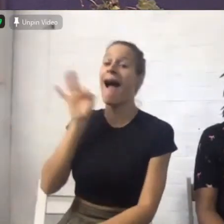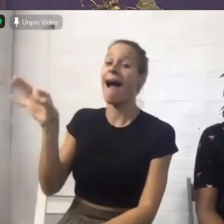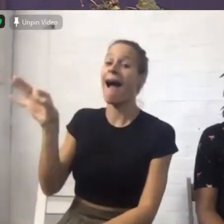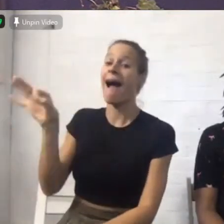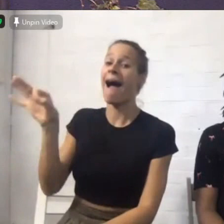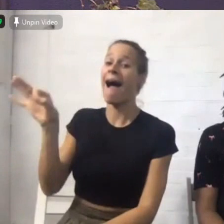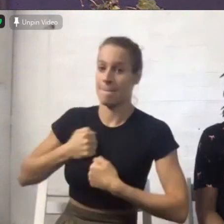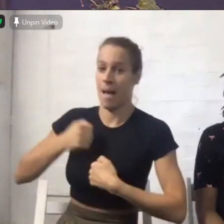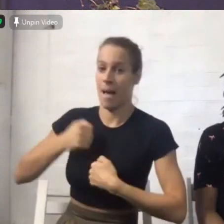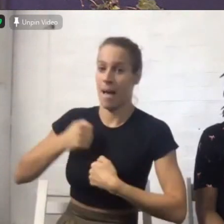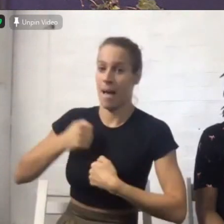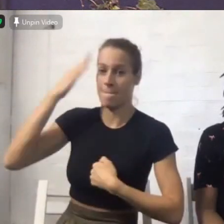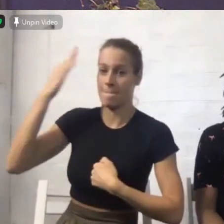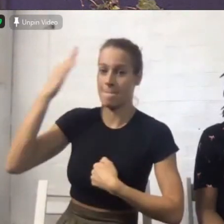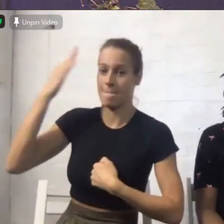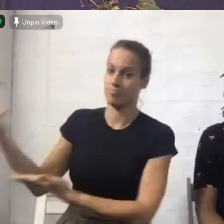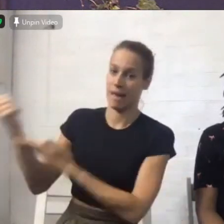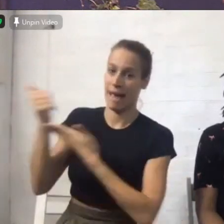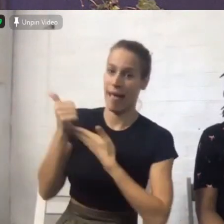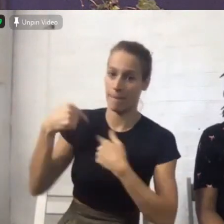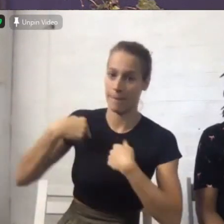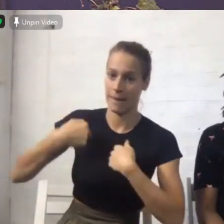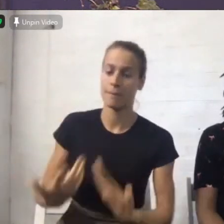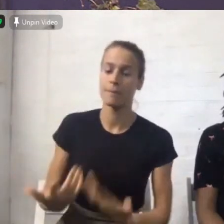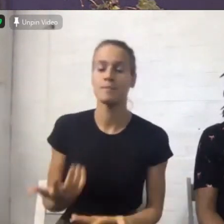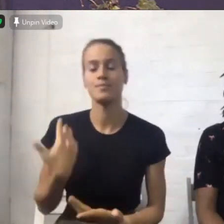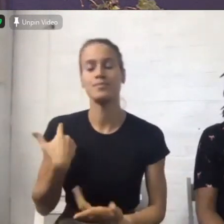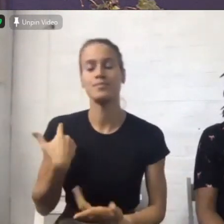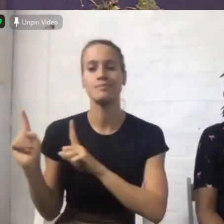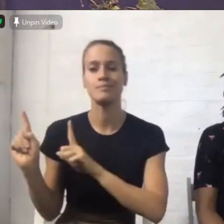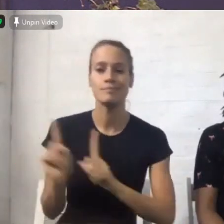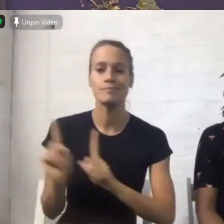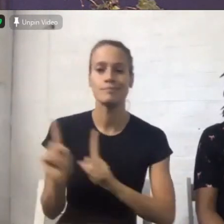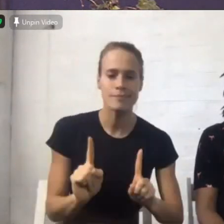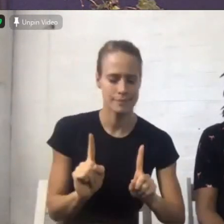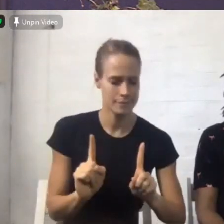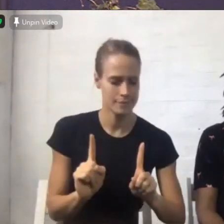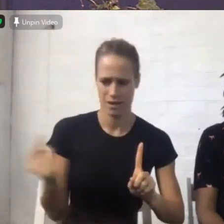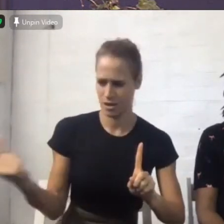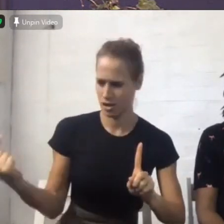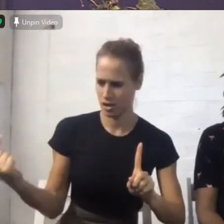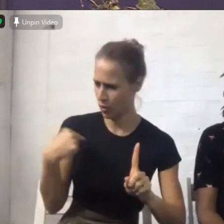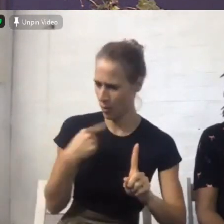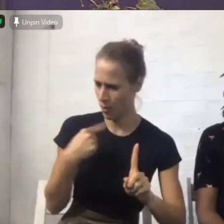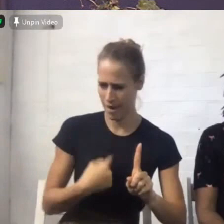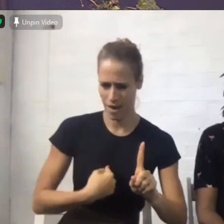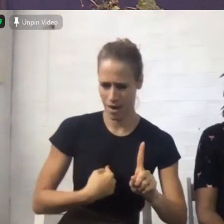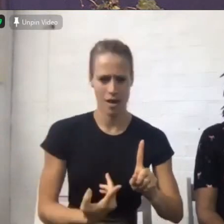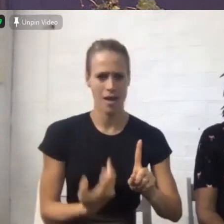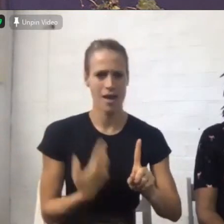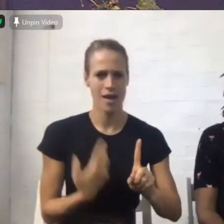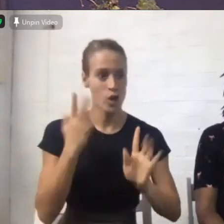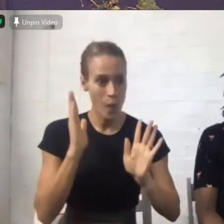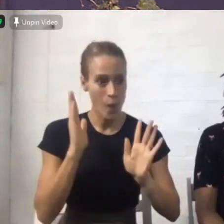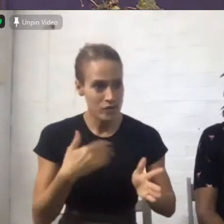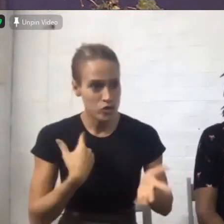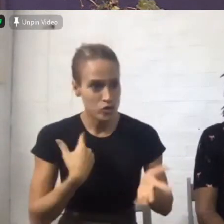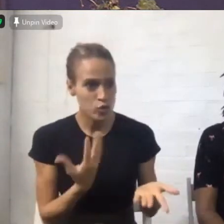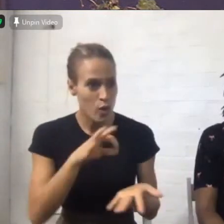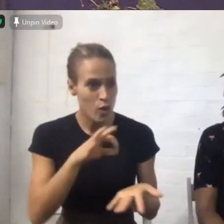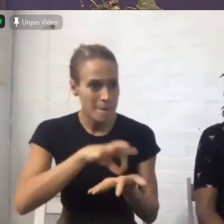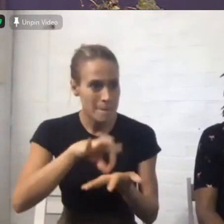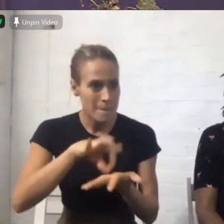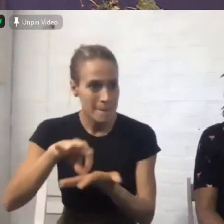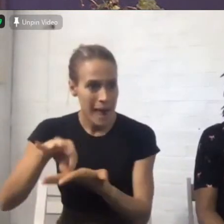garden with me and she said son the idea is to put flowers and shrubs in the borders